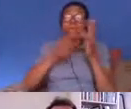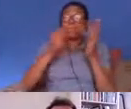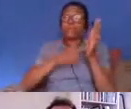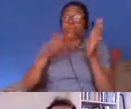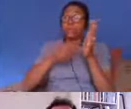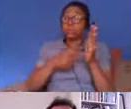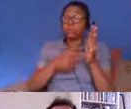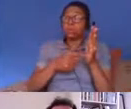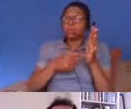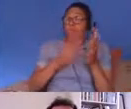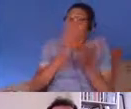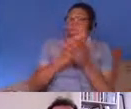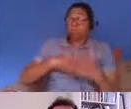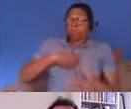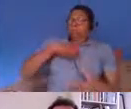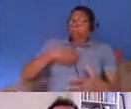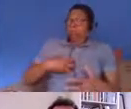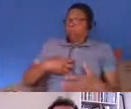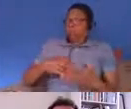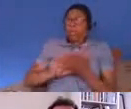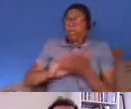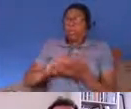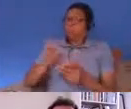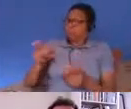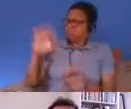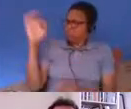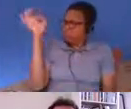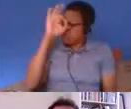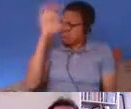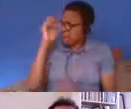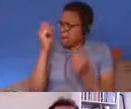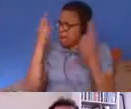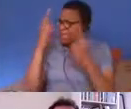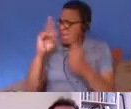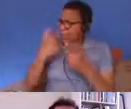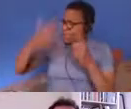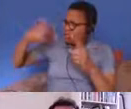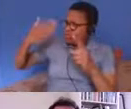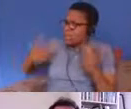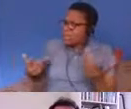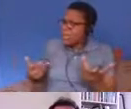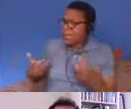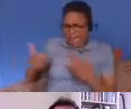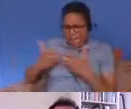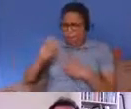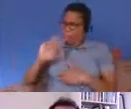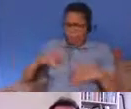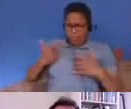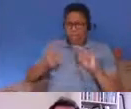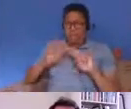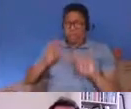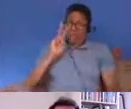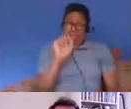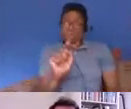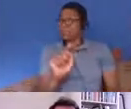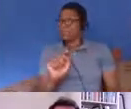um understanding and experience at the senior levels of the home office um which is